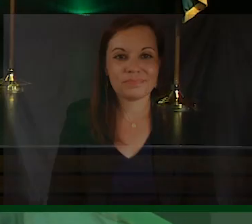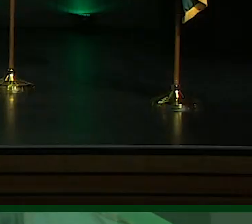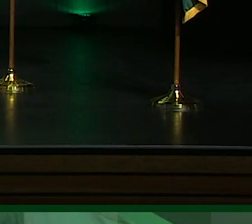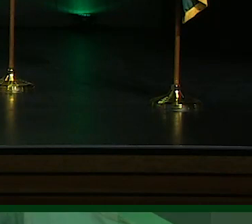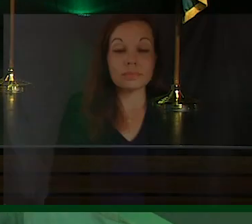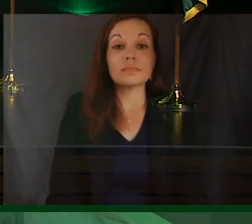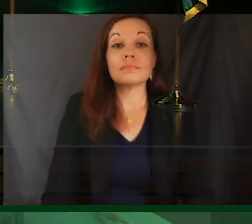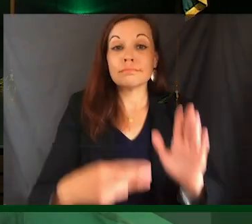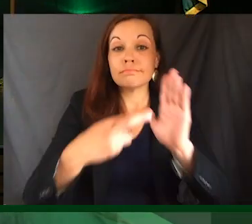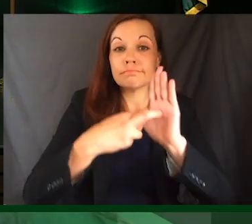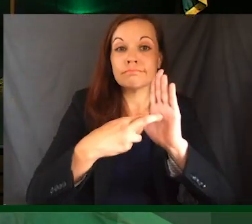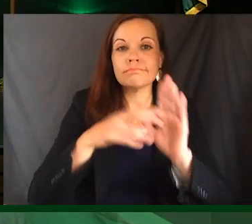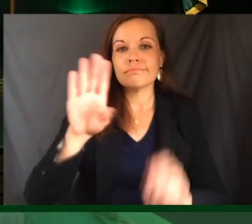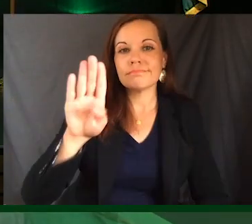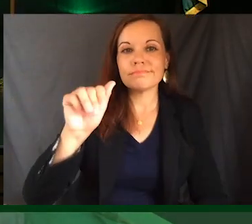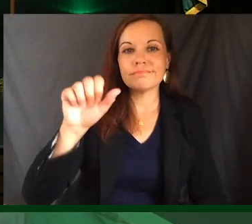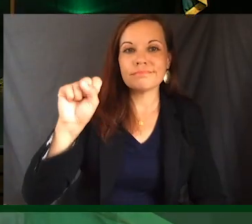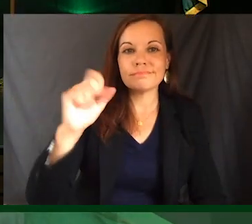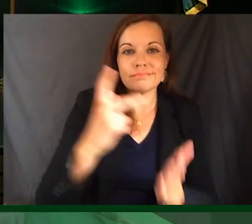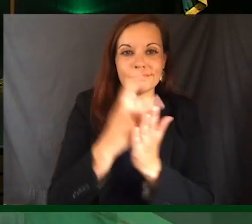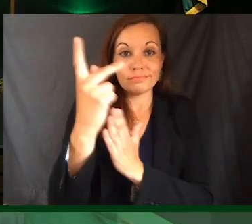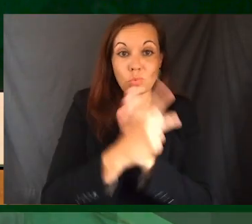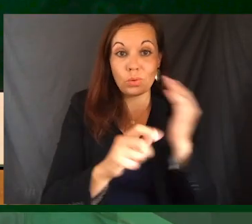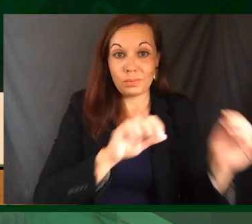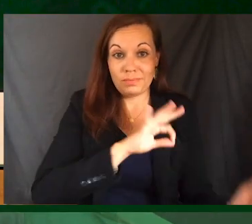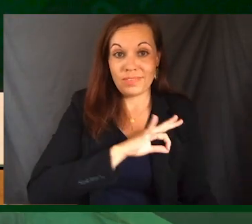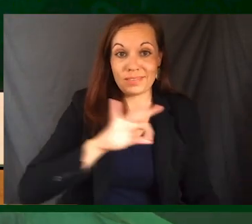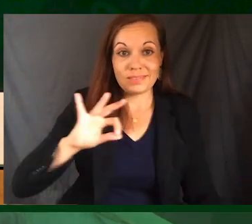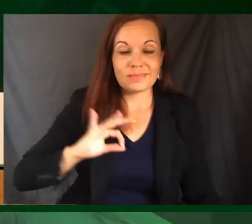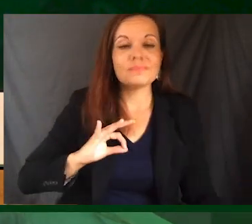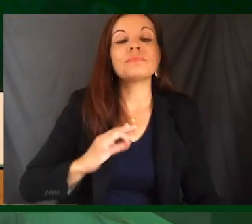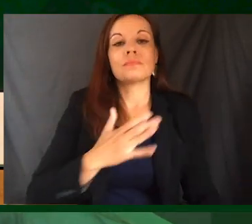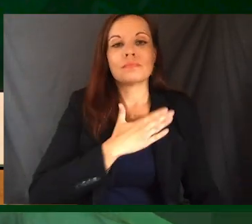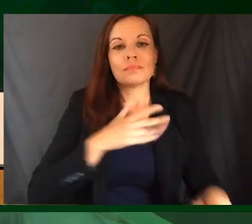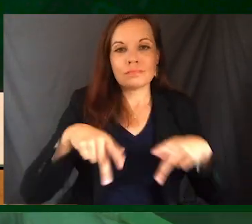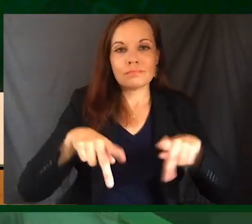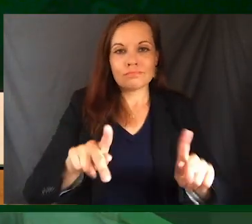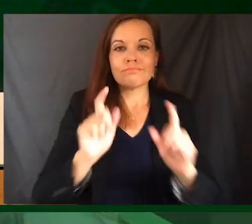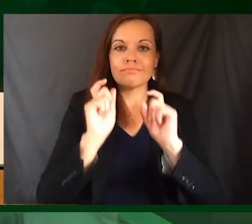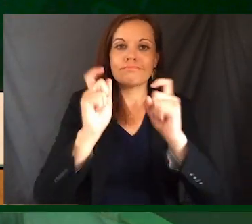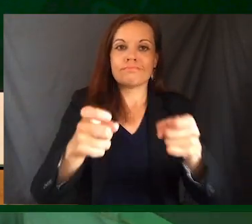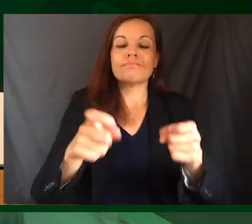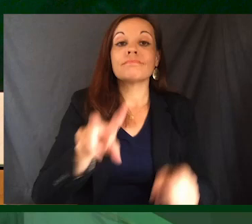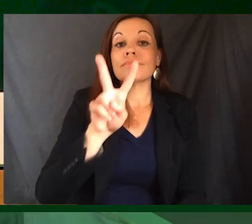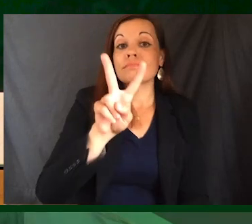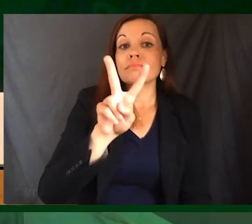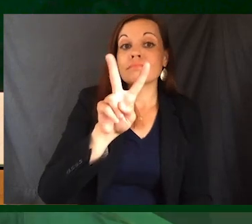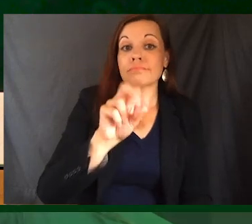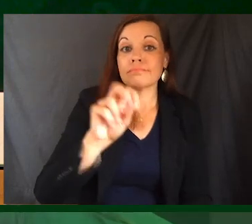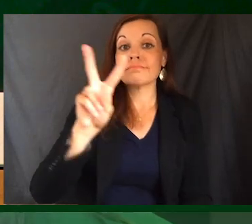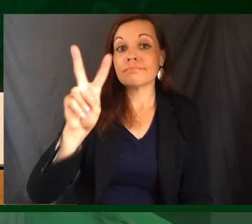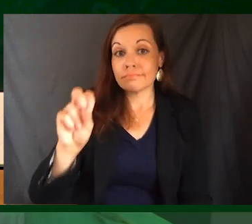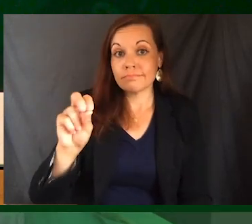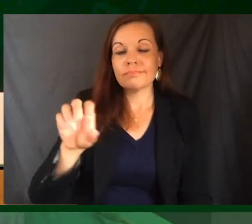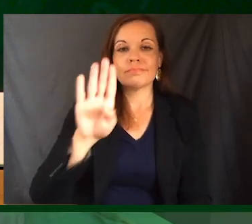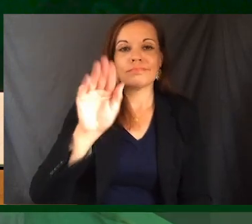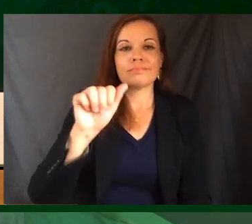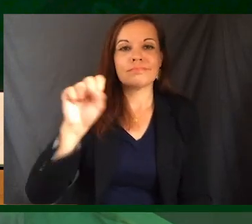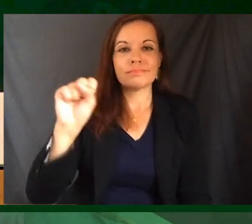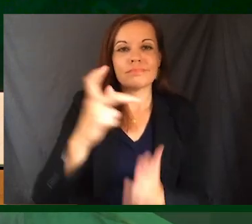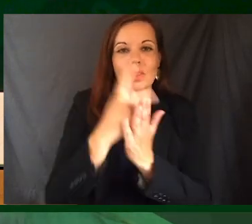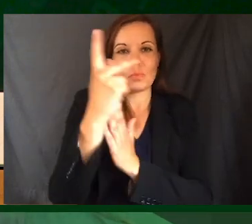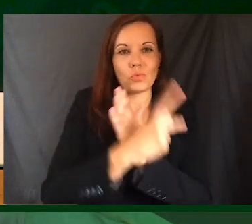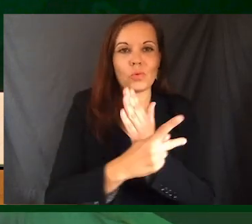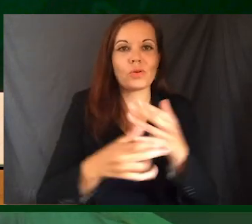On behalf of the BAS program faculty, it is my privilege to present the 2020 BAS program award